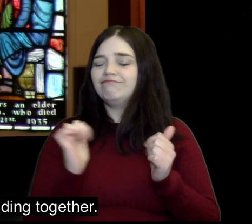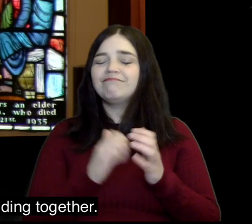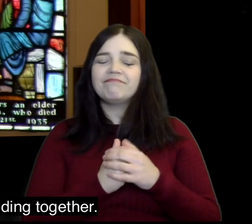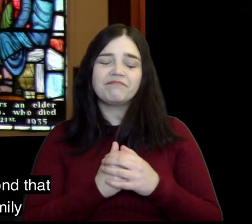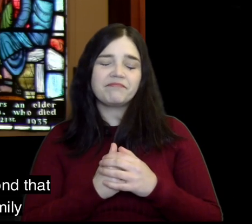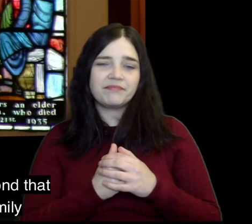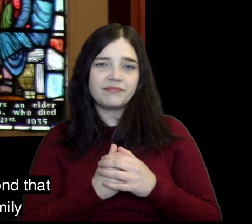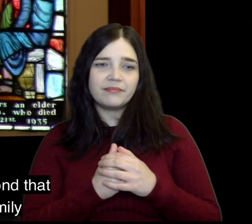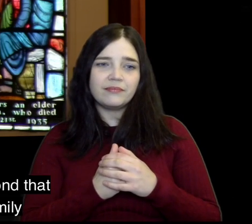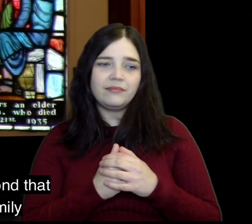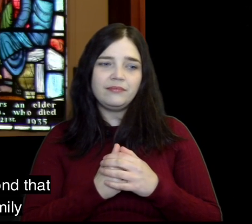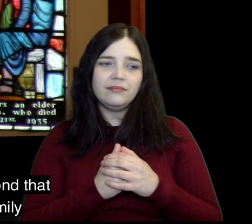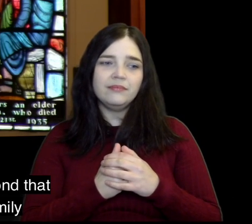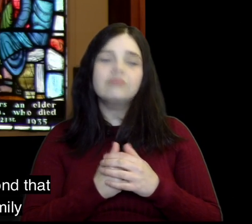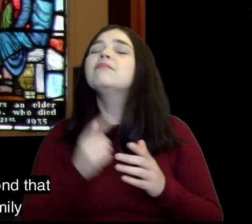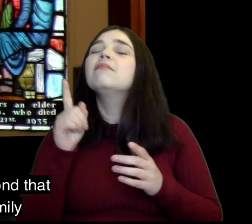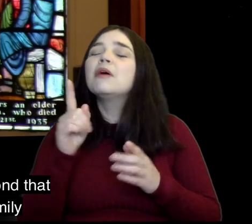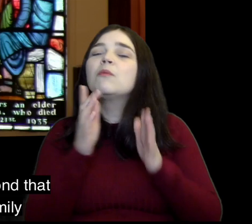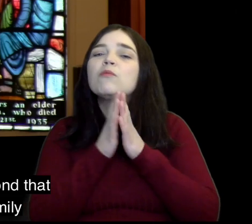we could be in the building together